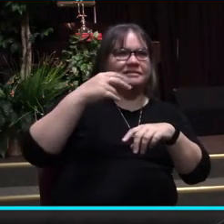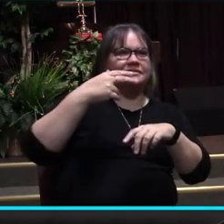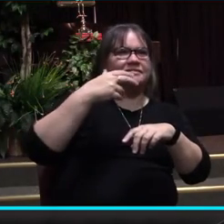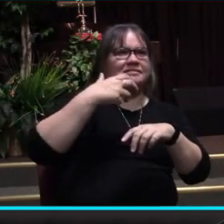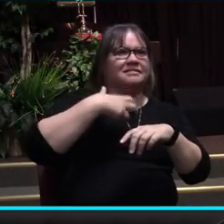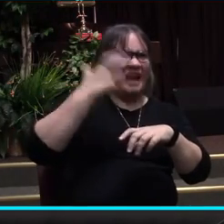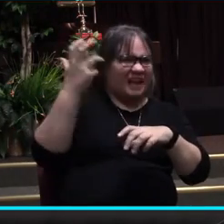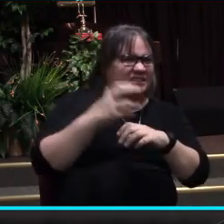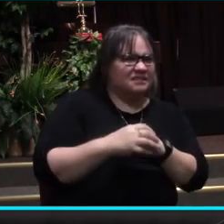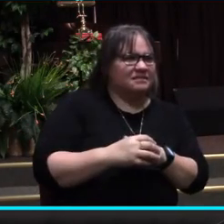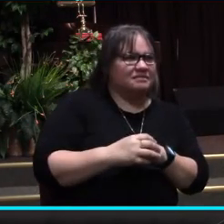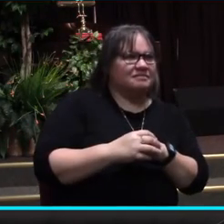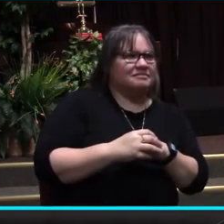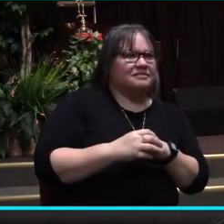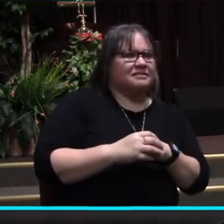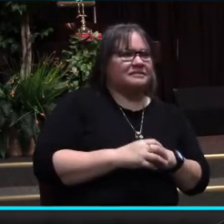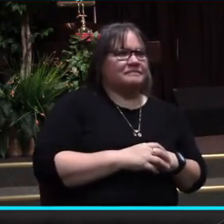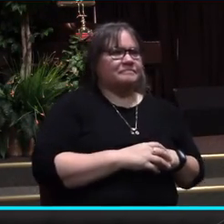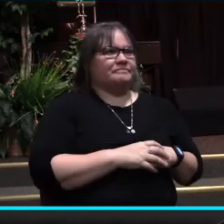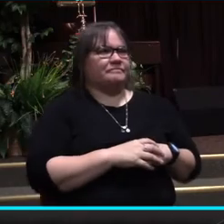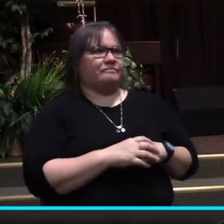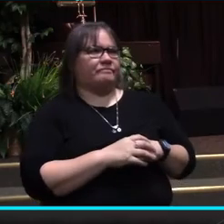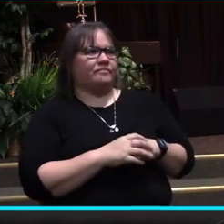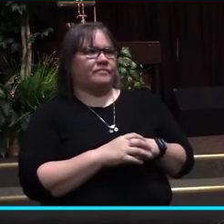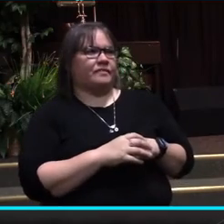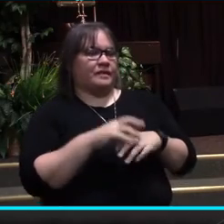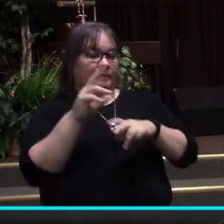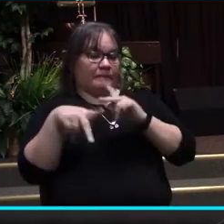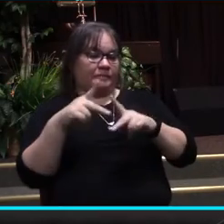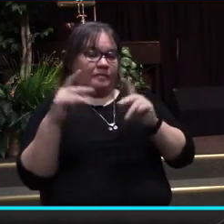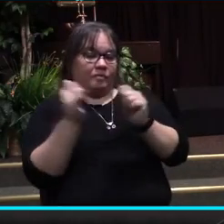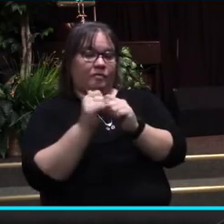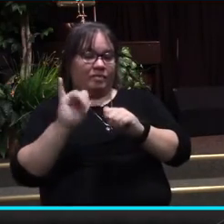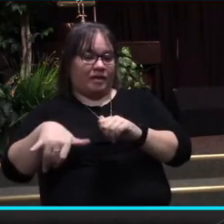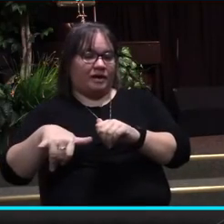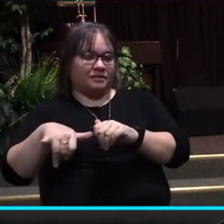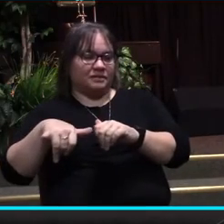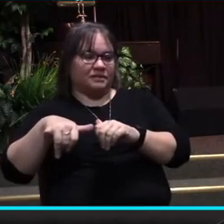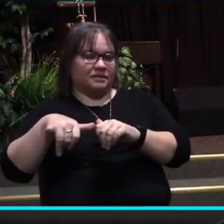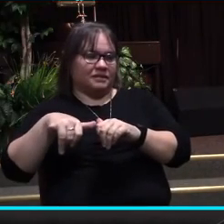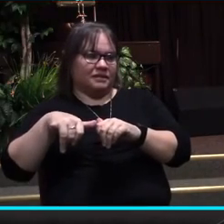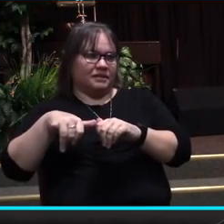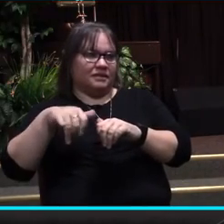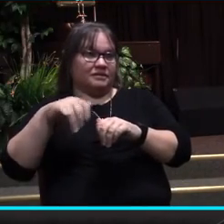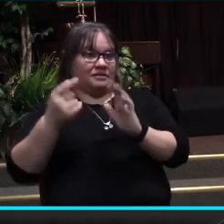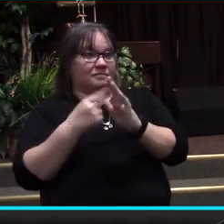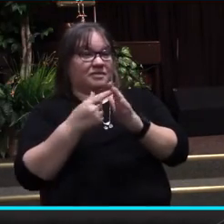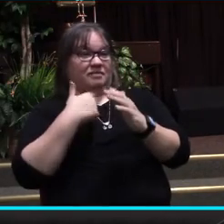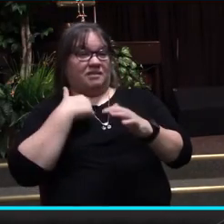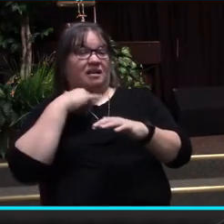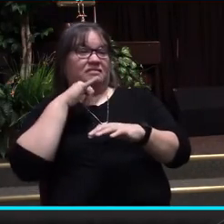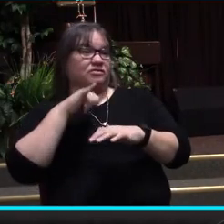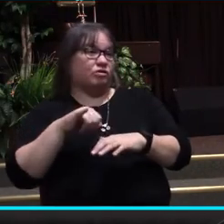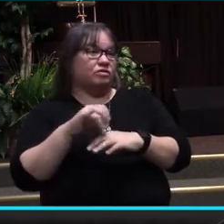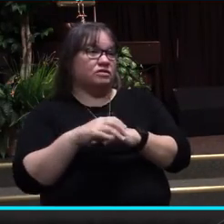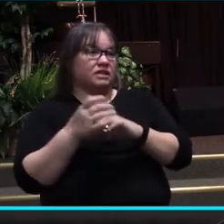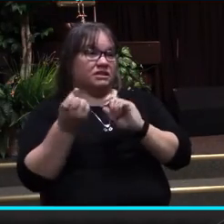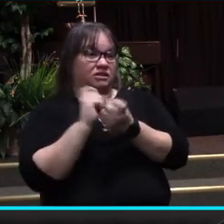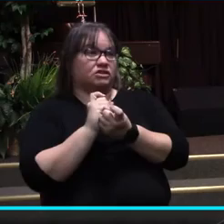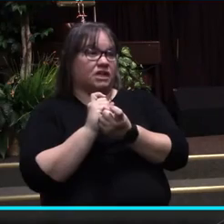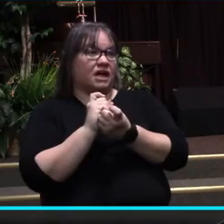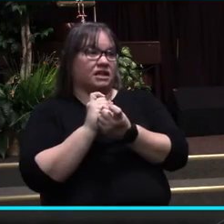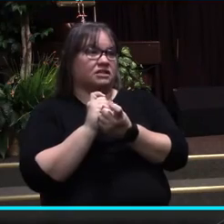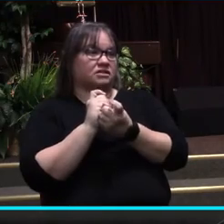individuals with gender dysphoria go so far as having surgery to change their